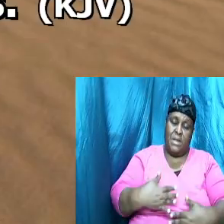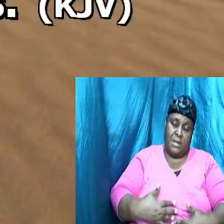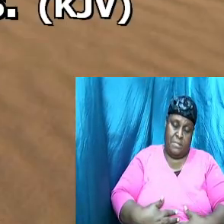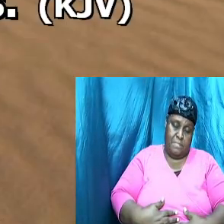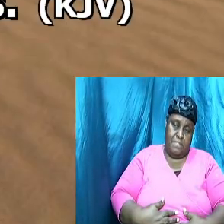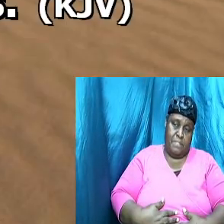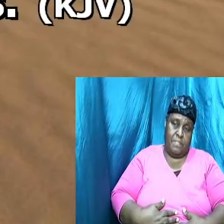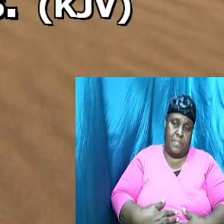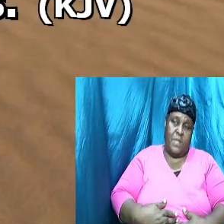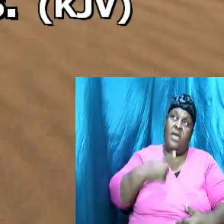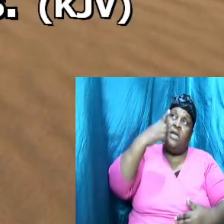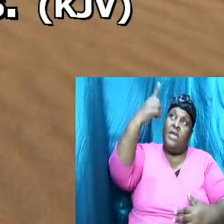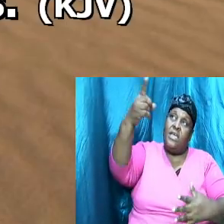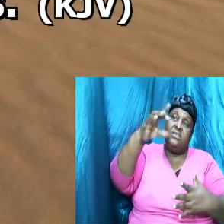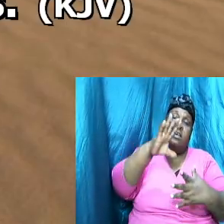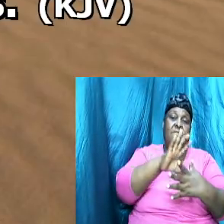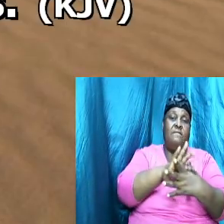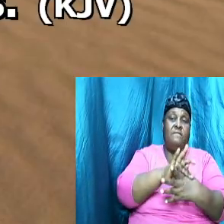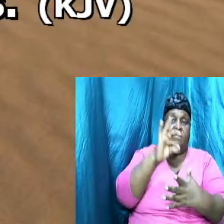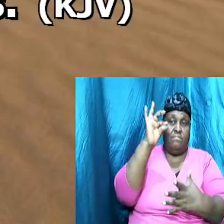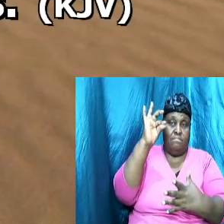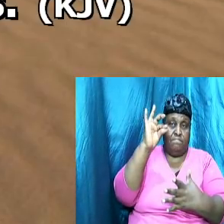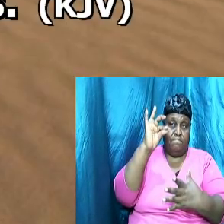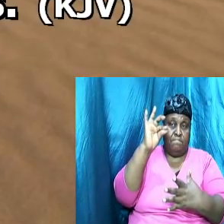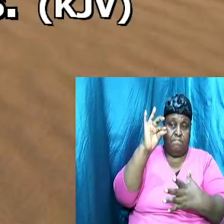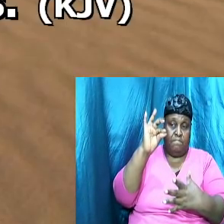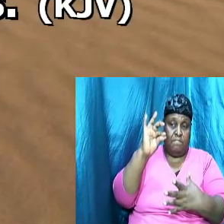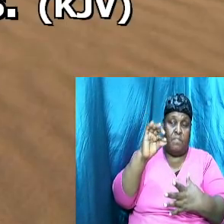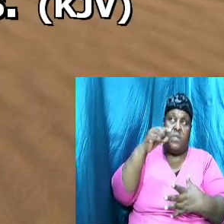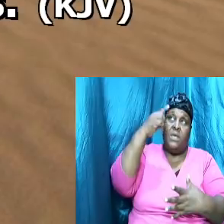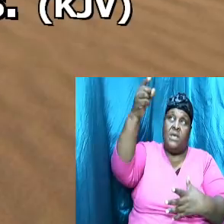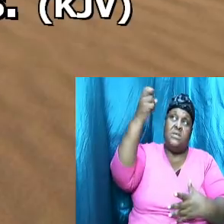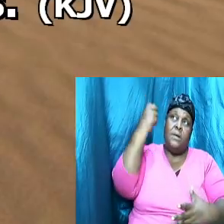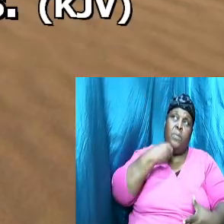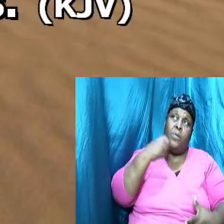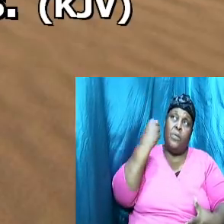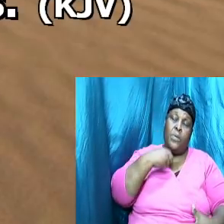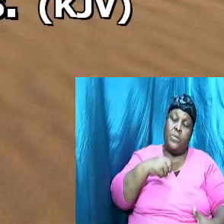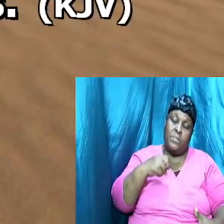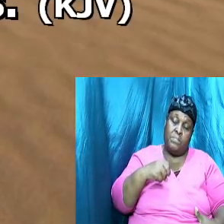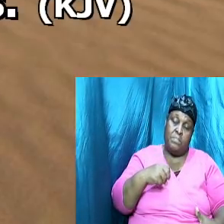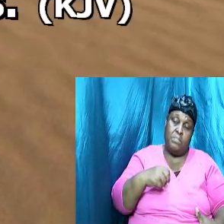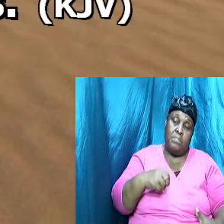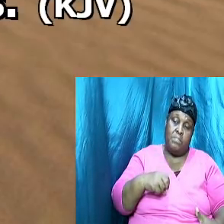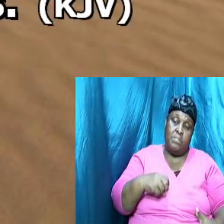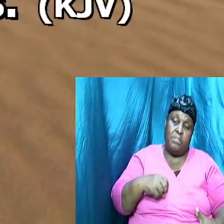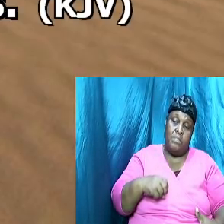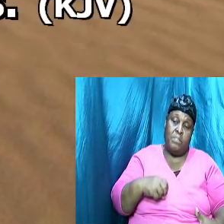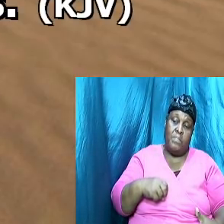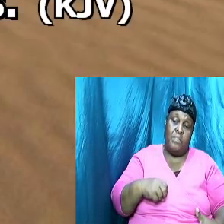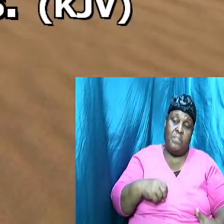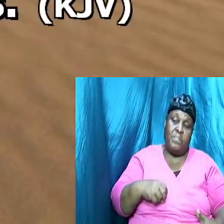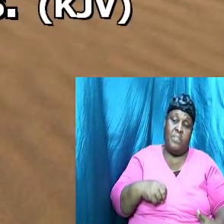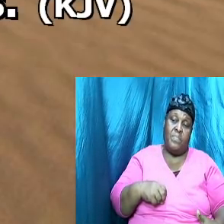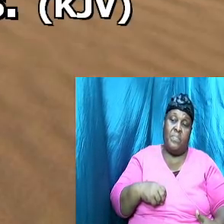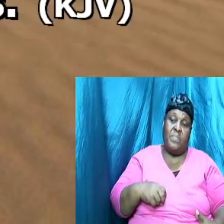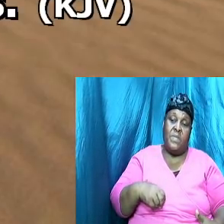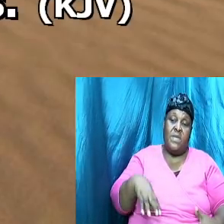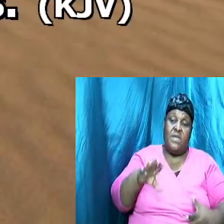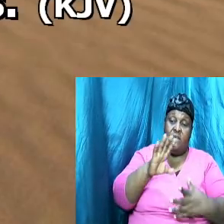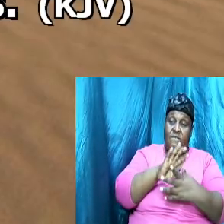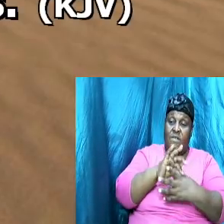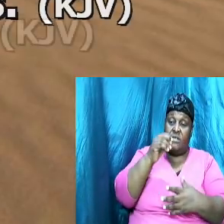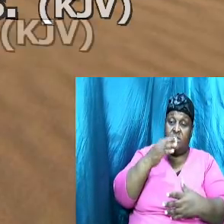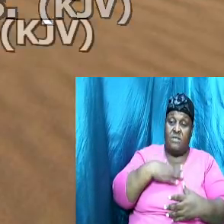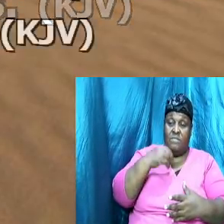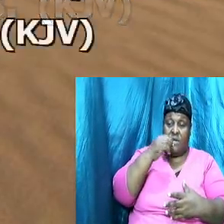of his flesh and of his bones you remember we just read flesh of my flesh